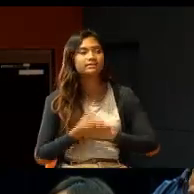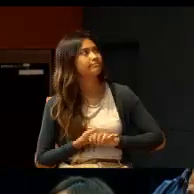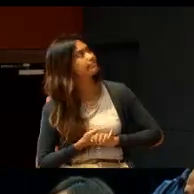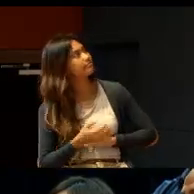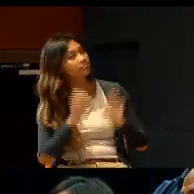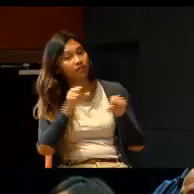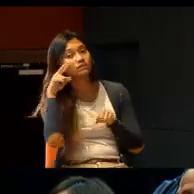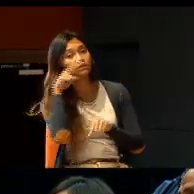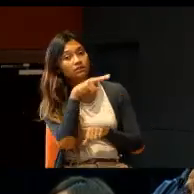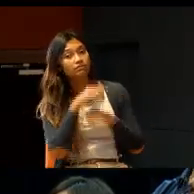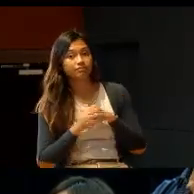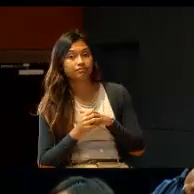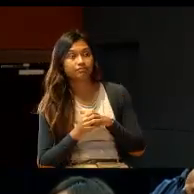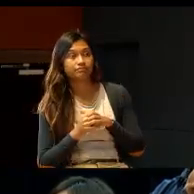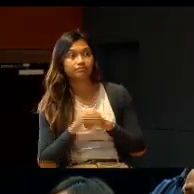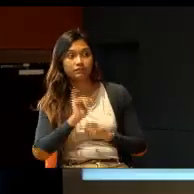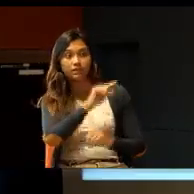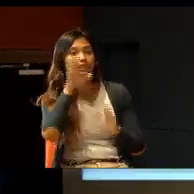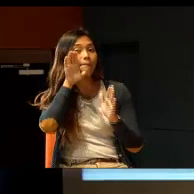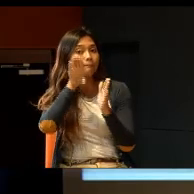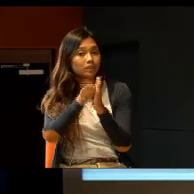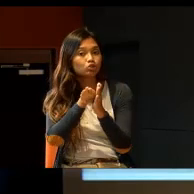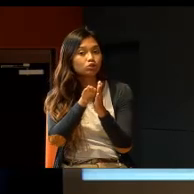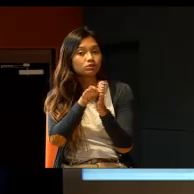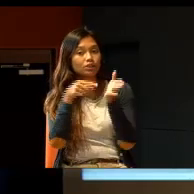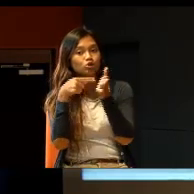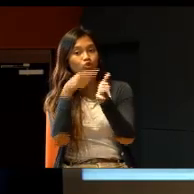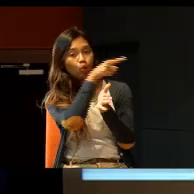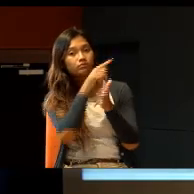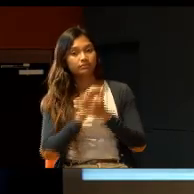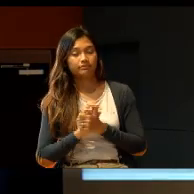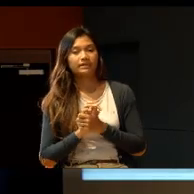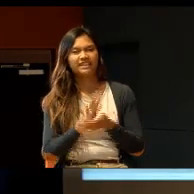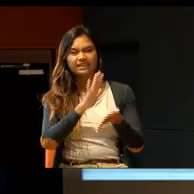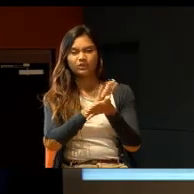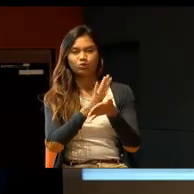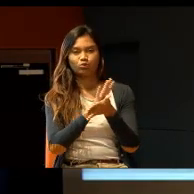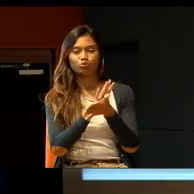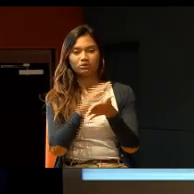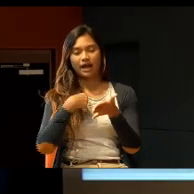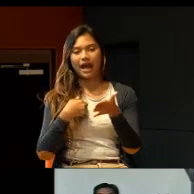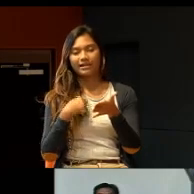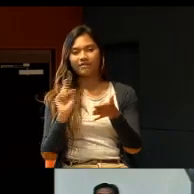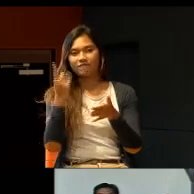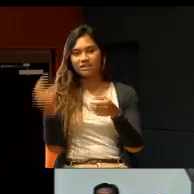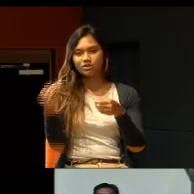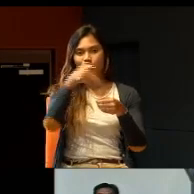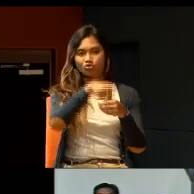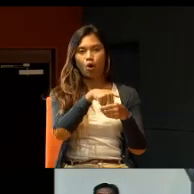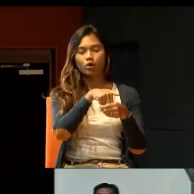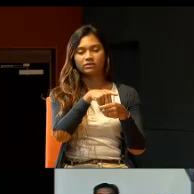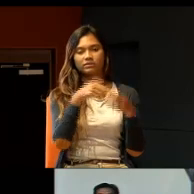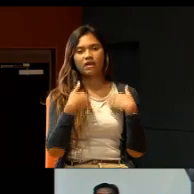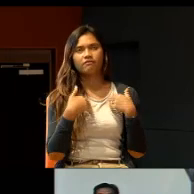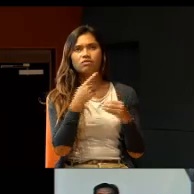You can see, this is the school when I first joined, when I went over, there were about